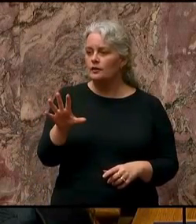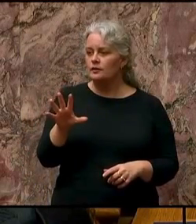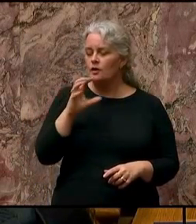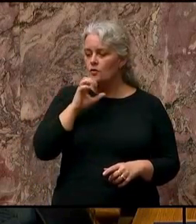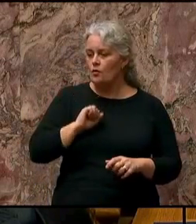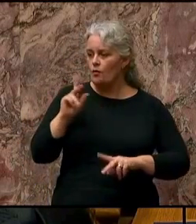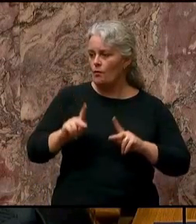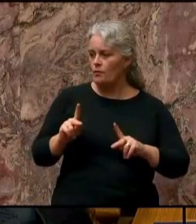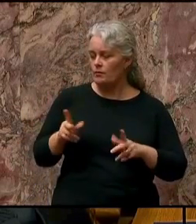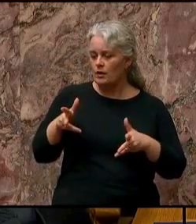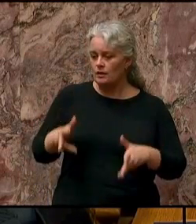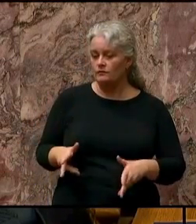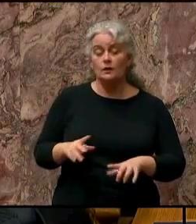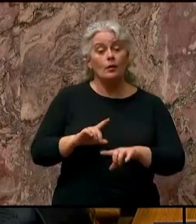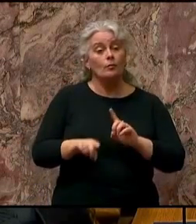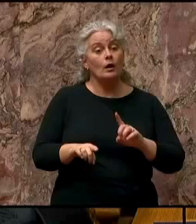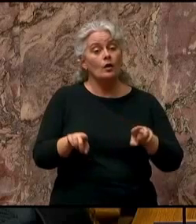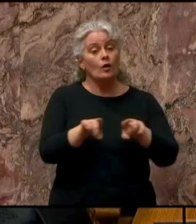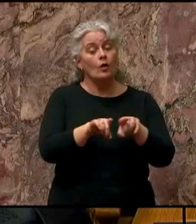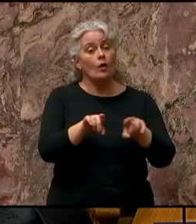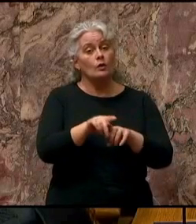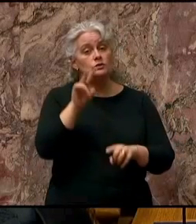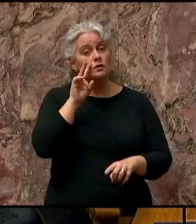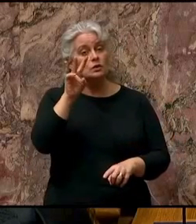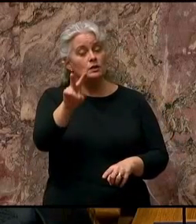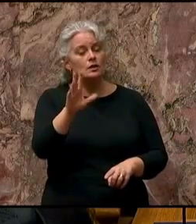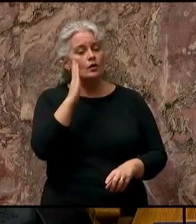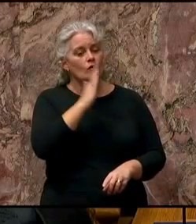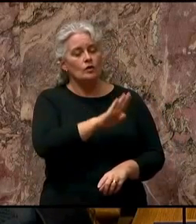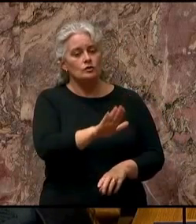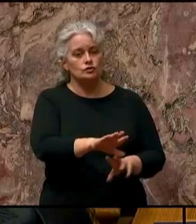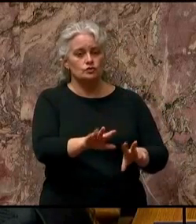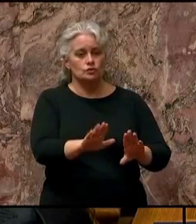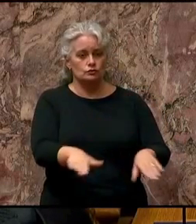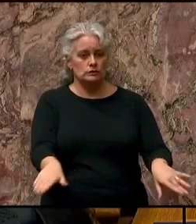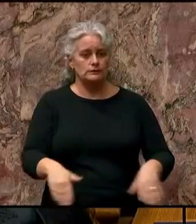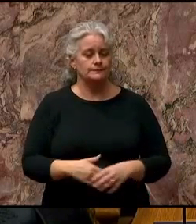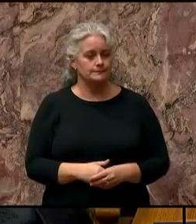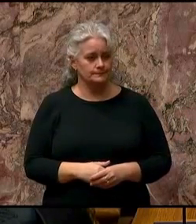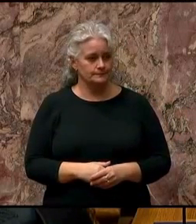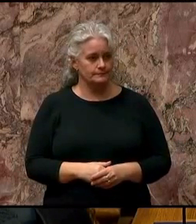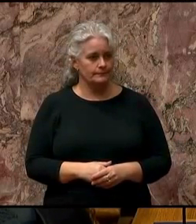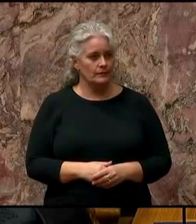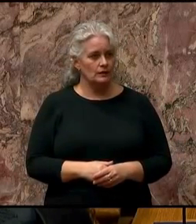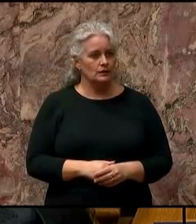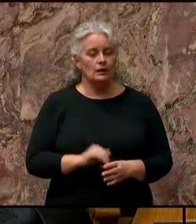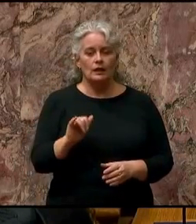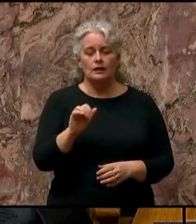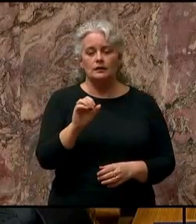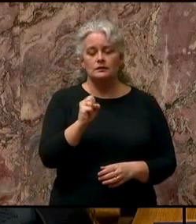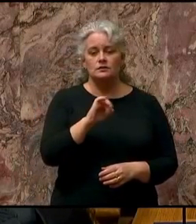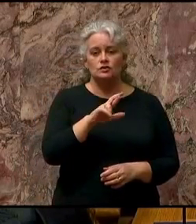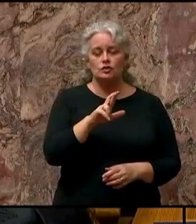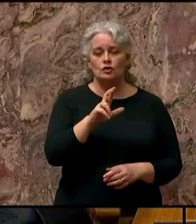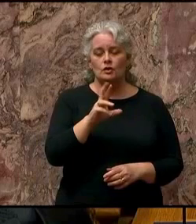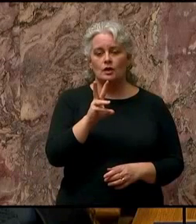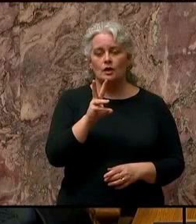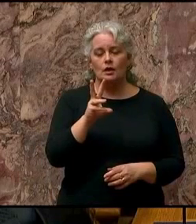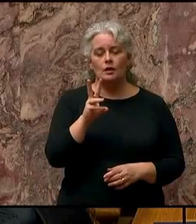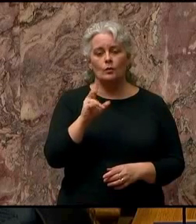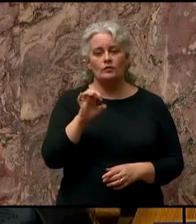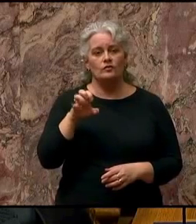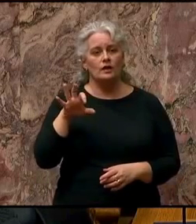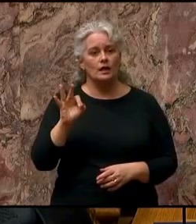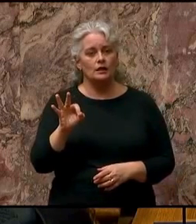but let them look also to the land of their children. As Sir Wilfrid Laurier knew, leadership means